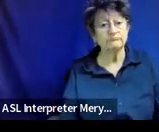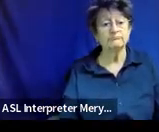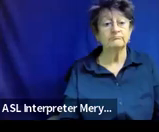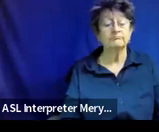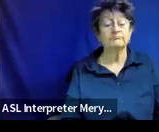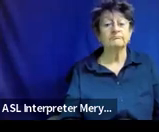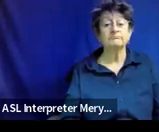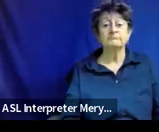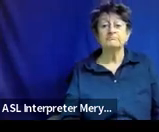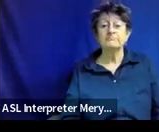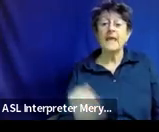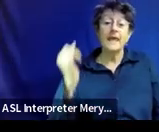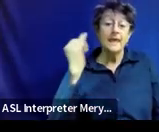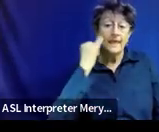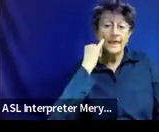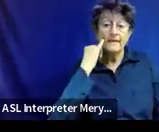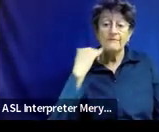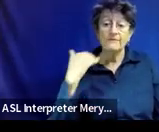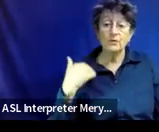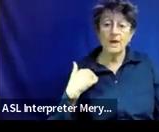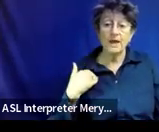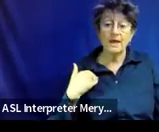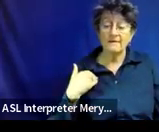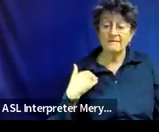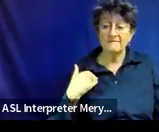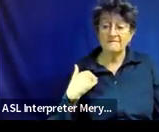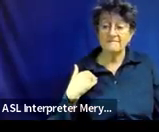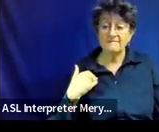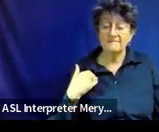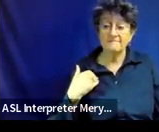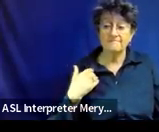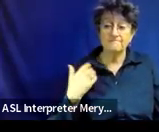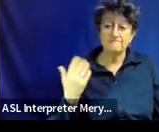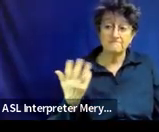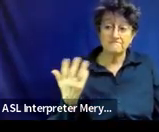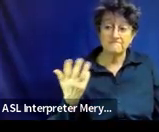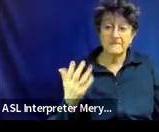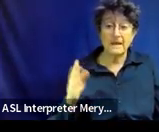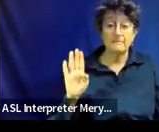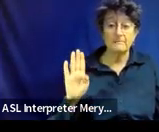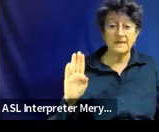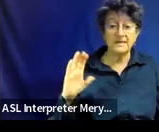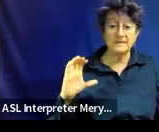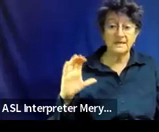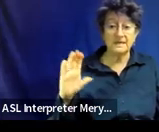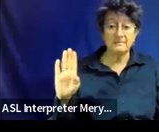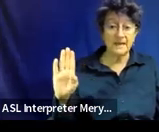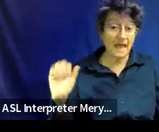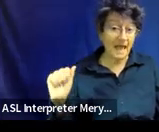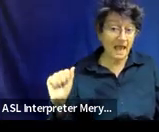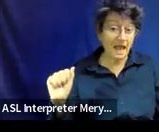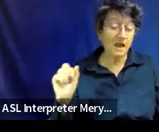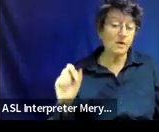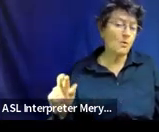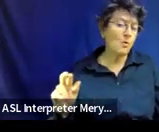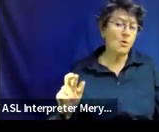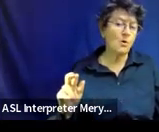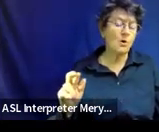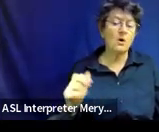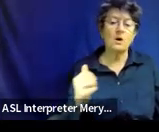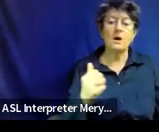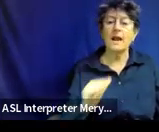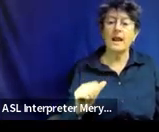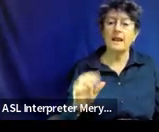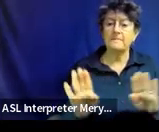If you have a BCBA or some kind of behavior specialist available